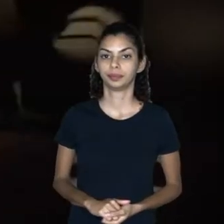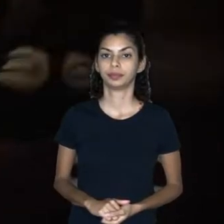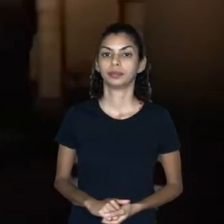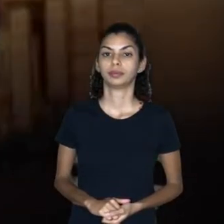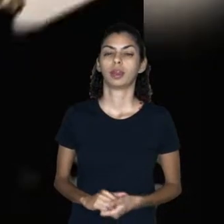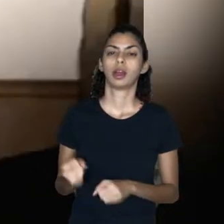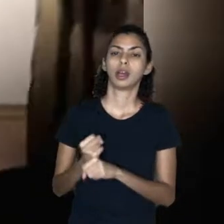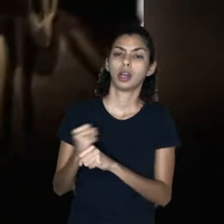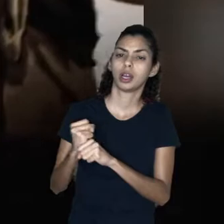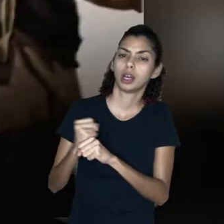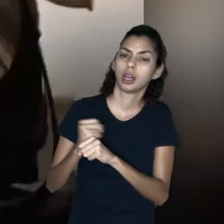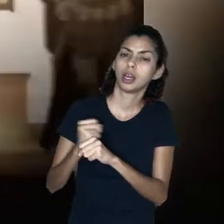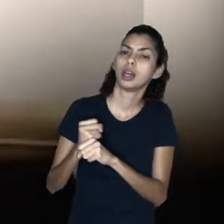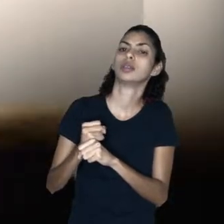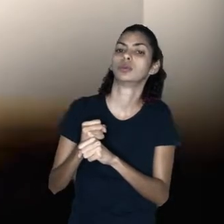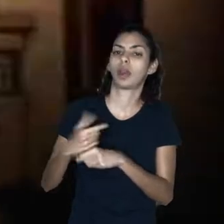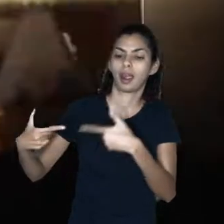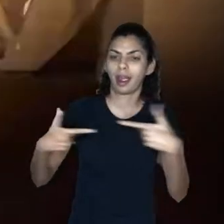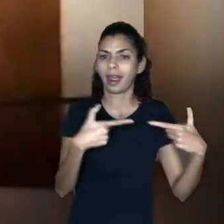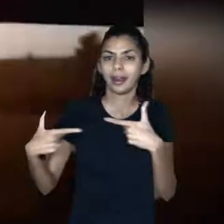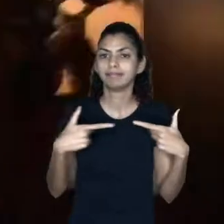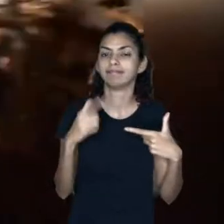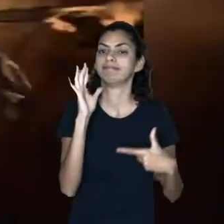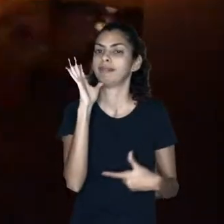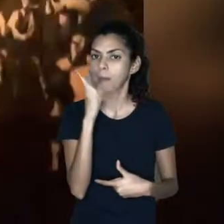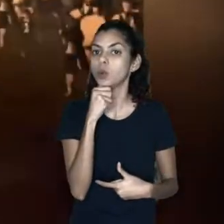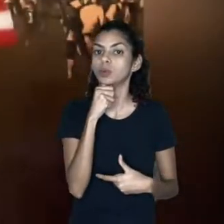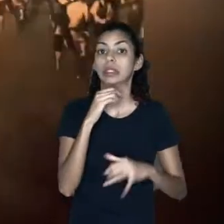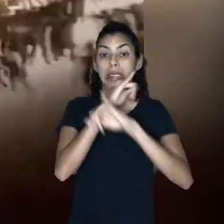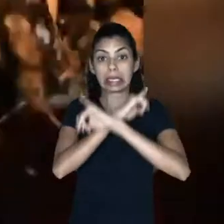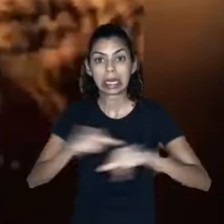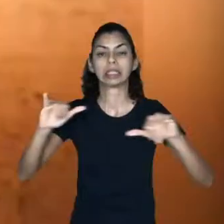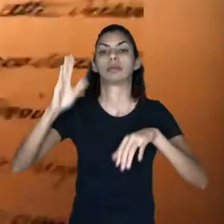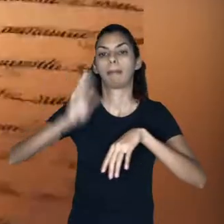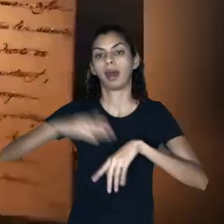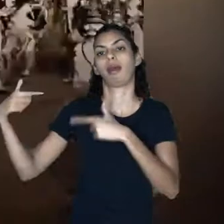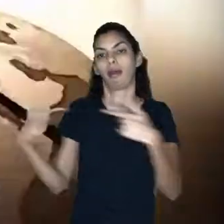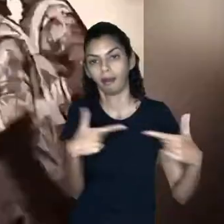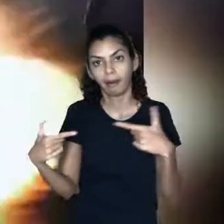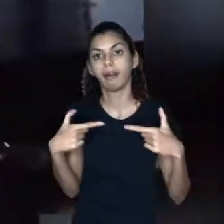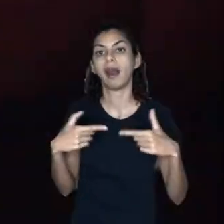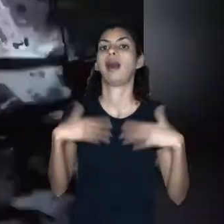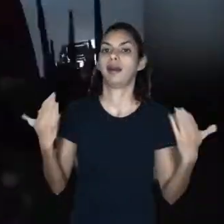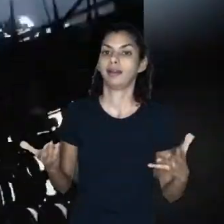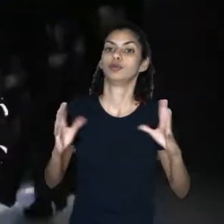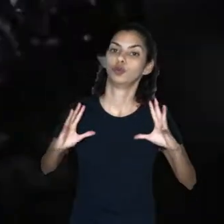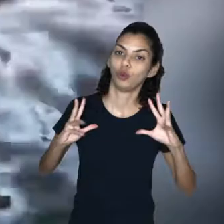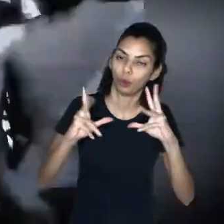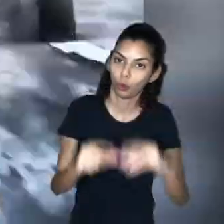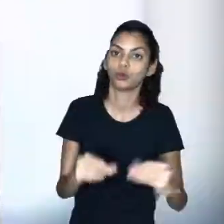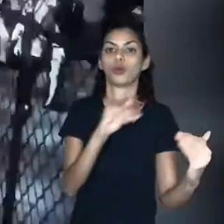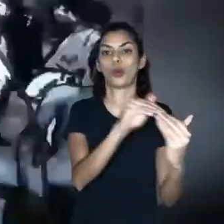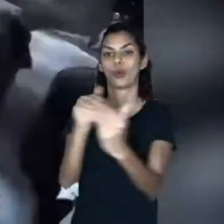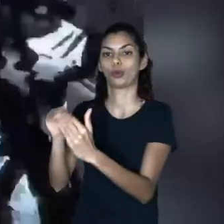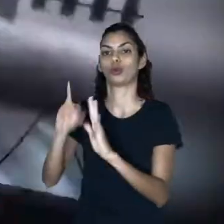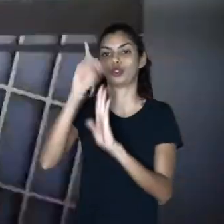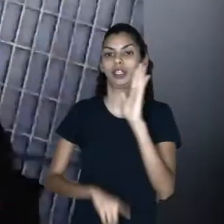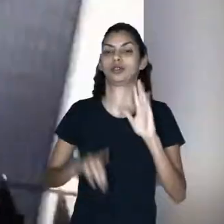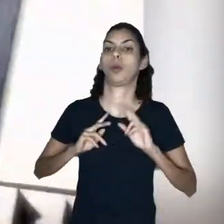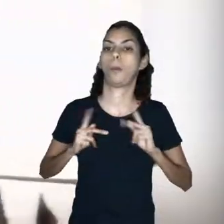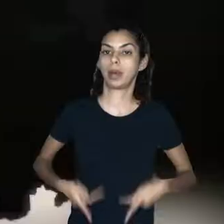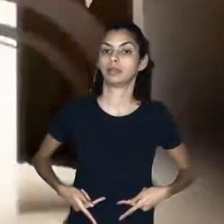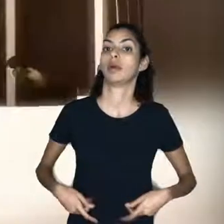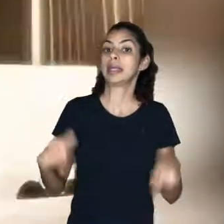Except not everyone agreed. And it only took a few thousand years of fighting and declarations and more fighting. Until